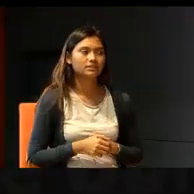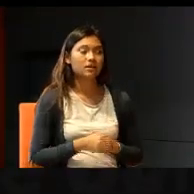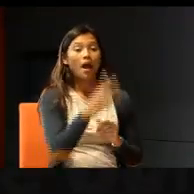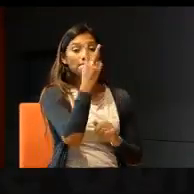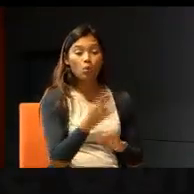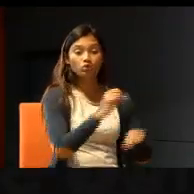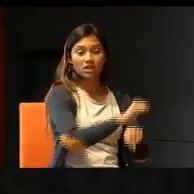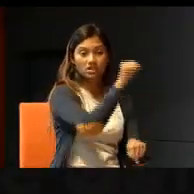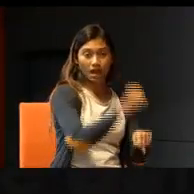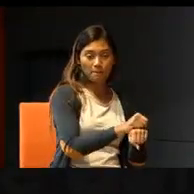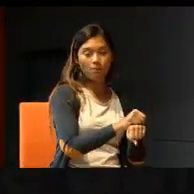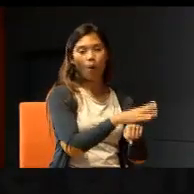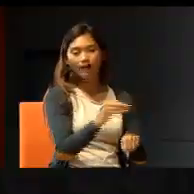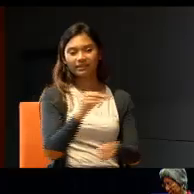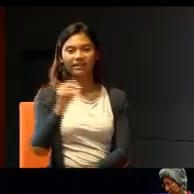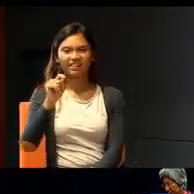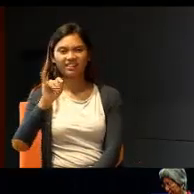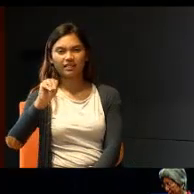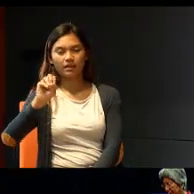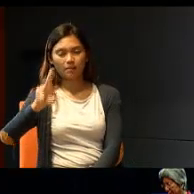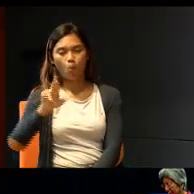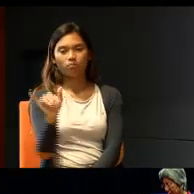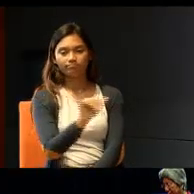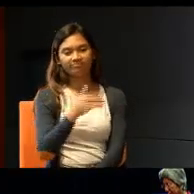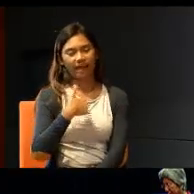Singapore and in Timor. But Timor,